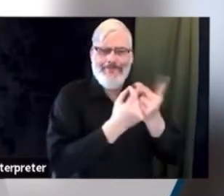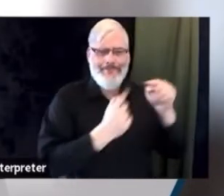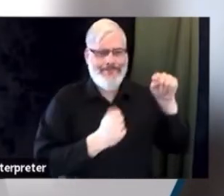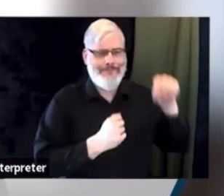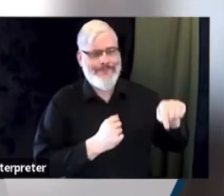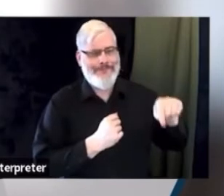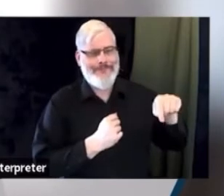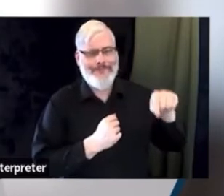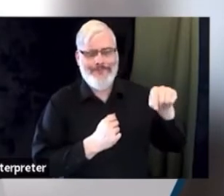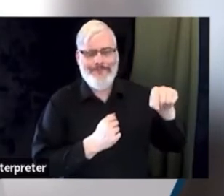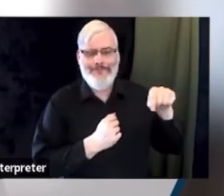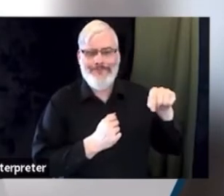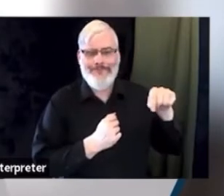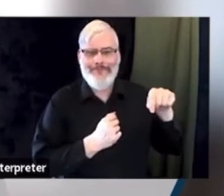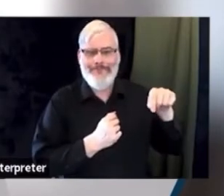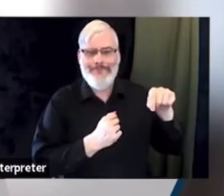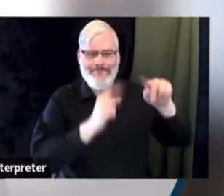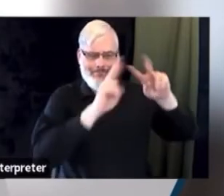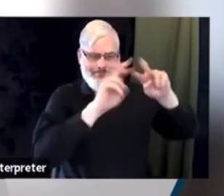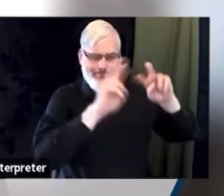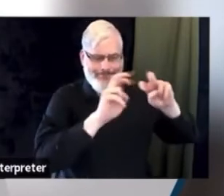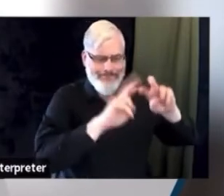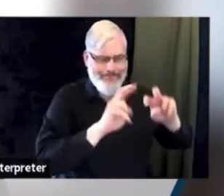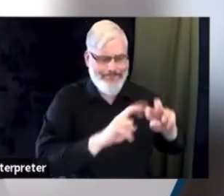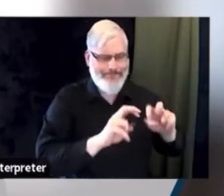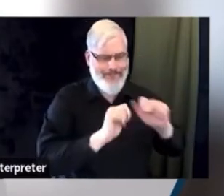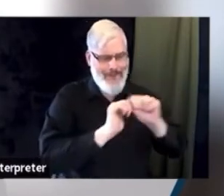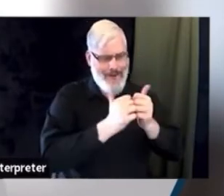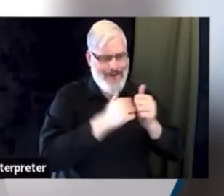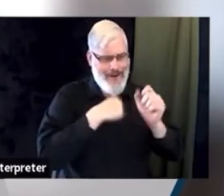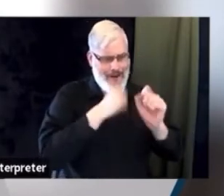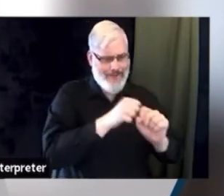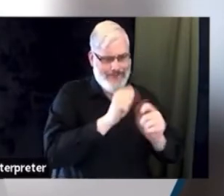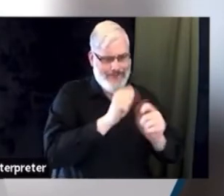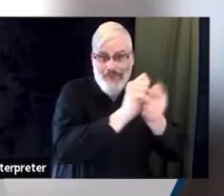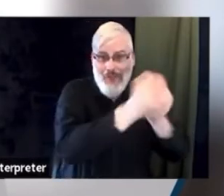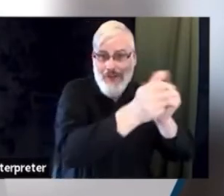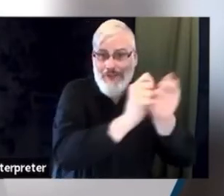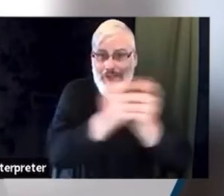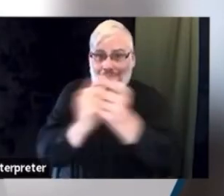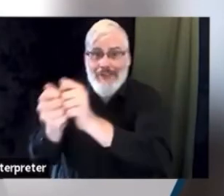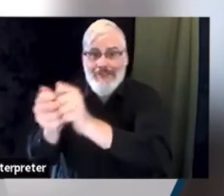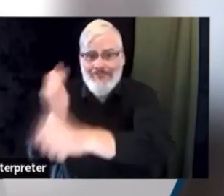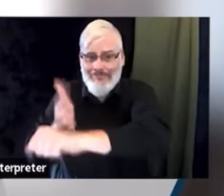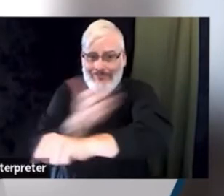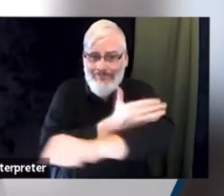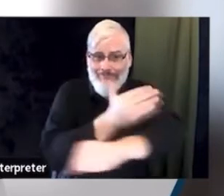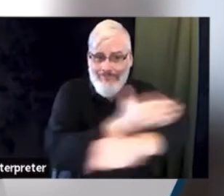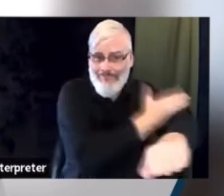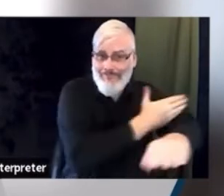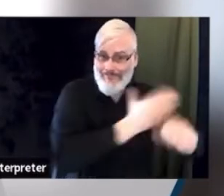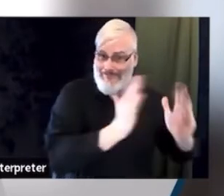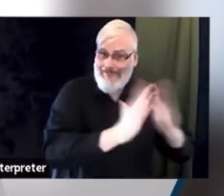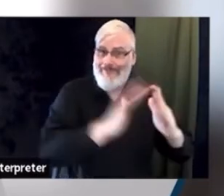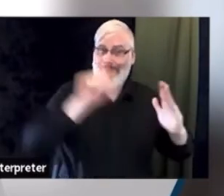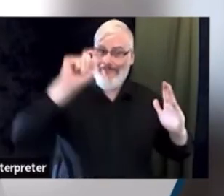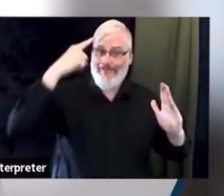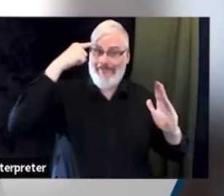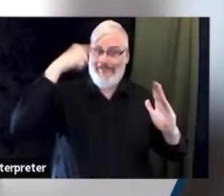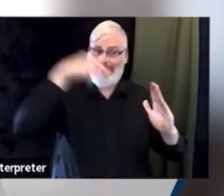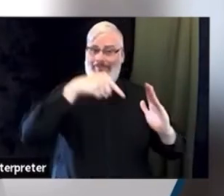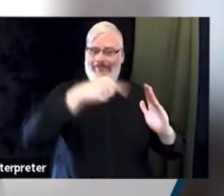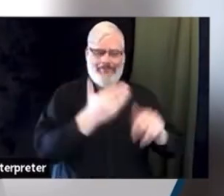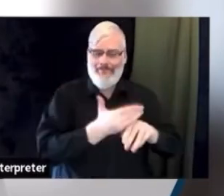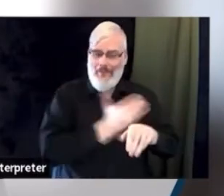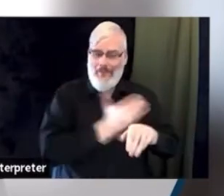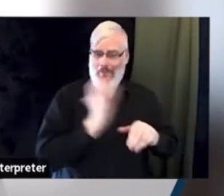of Madison and the community that we serve. So again, creative and flexible but data driven with a really strong human element applied to it.